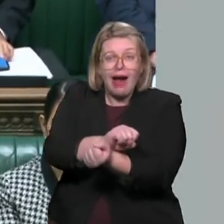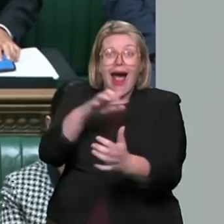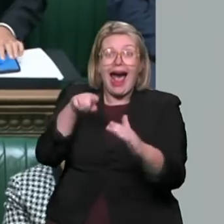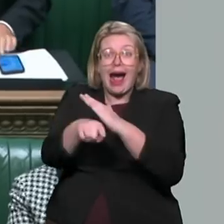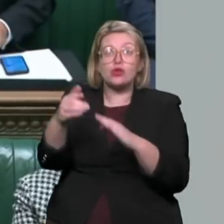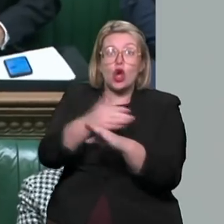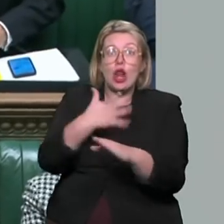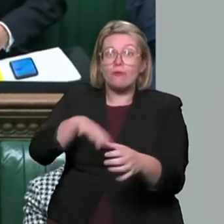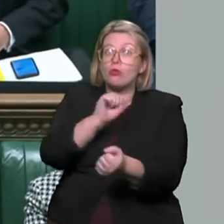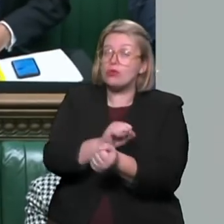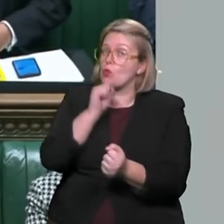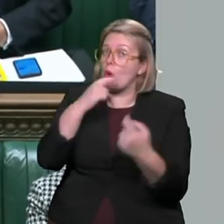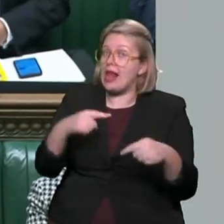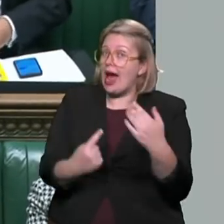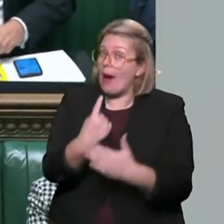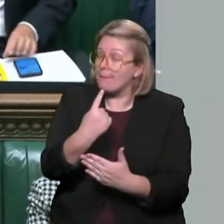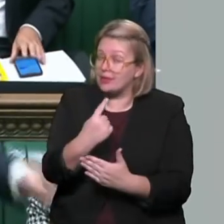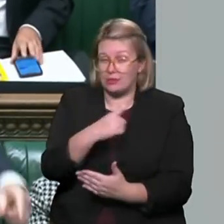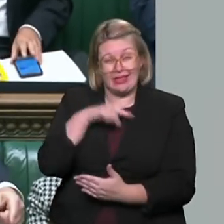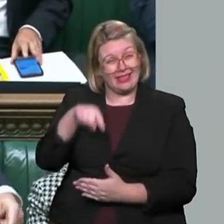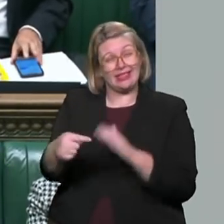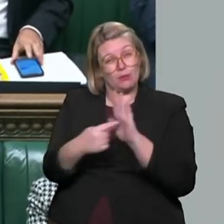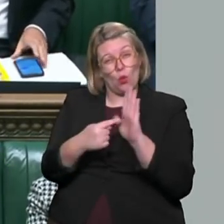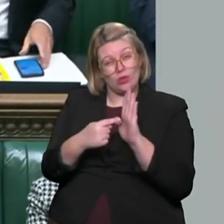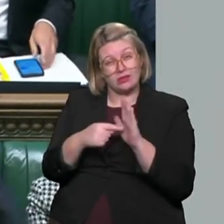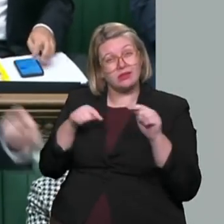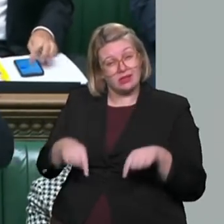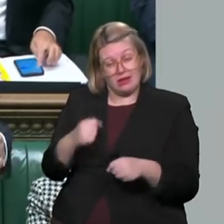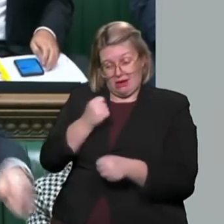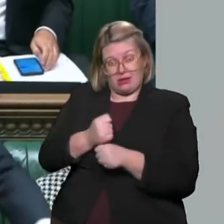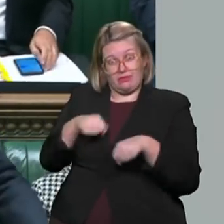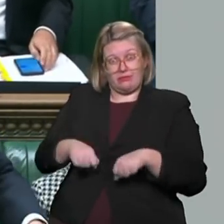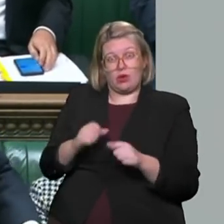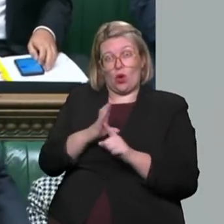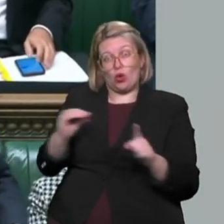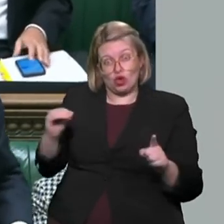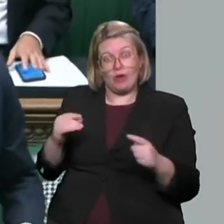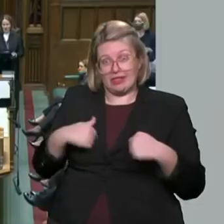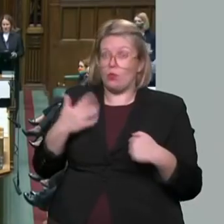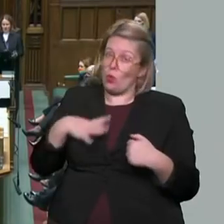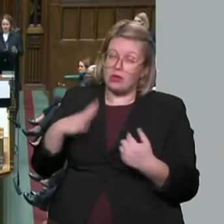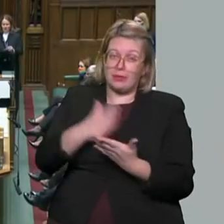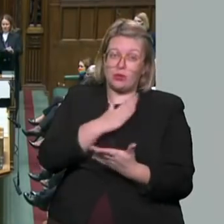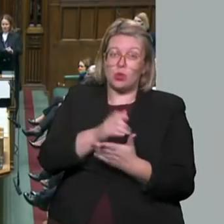from prison, because that was one of the most important things this Government passed and which that party opposed.